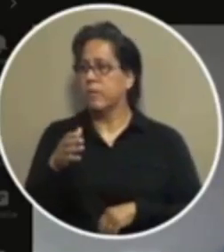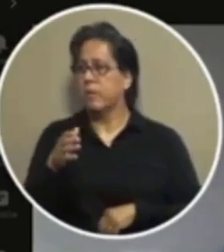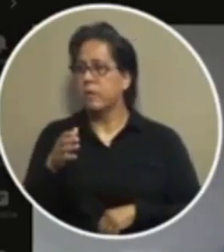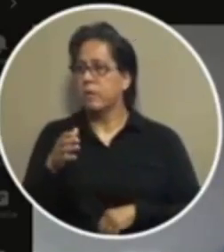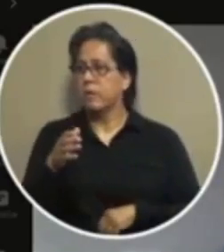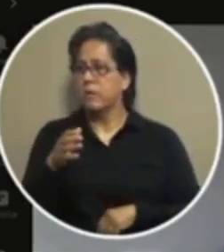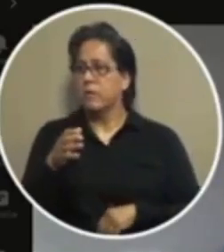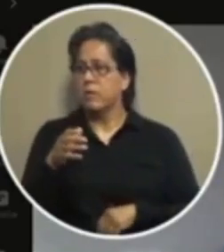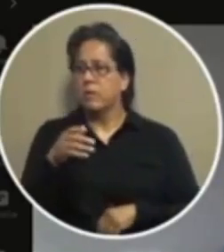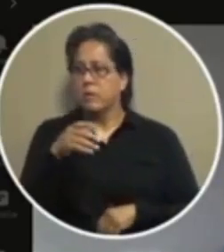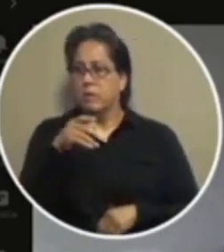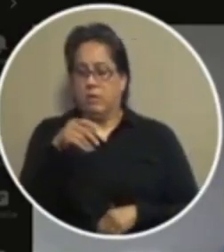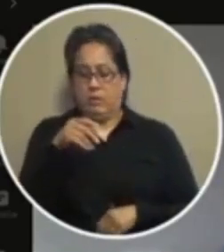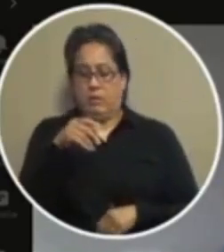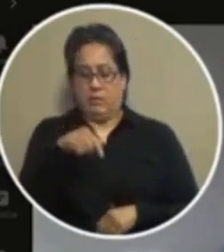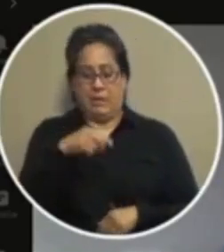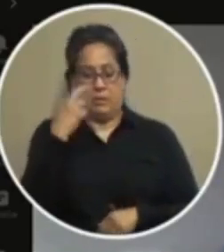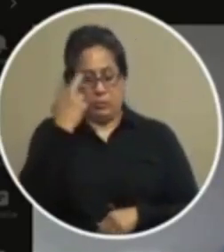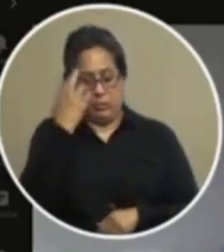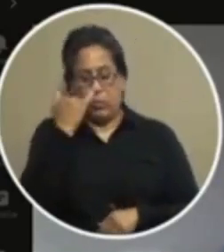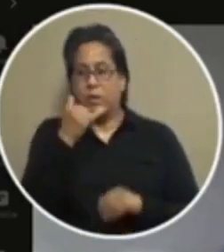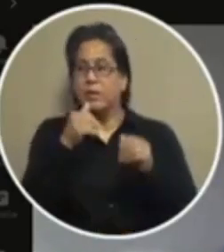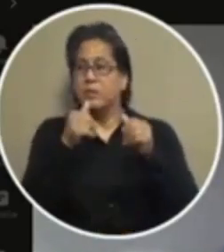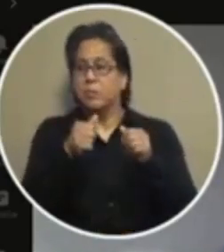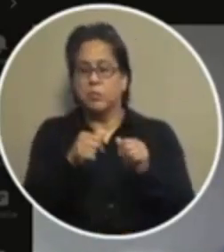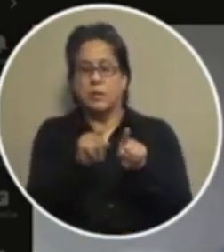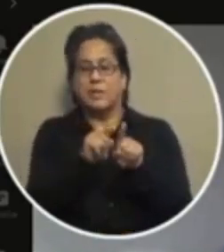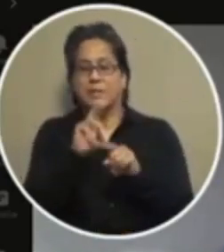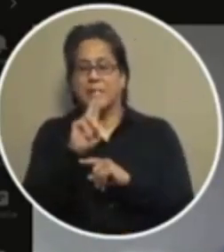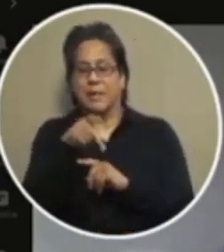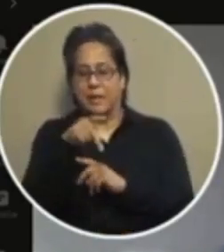and that's the reason why the item was posted as an update